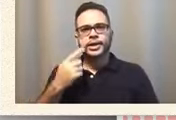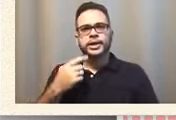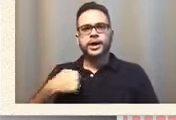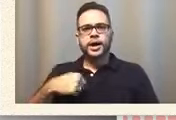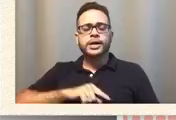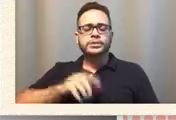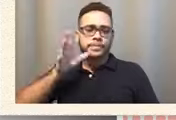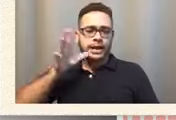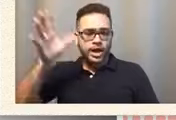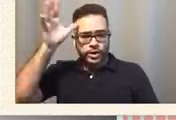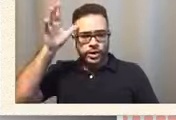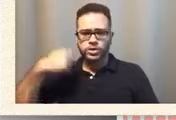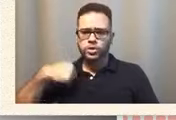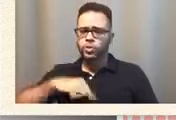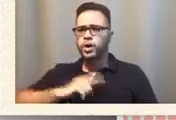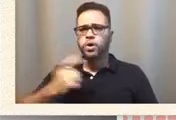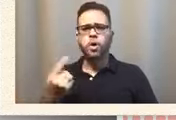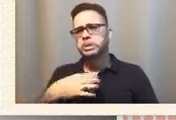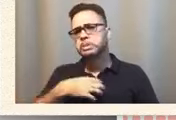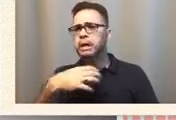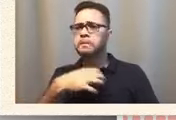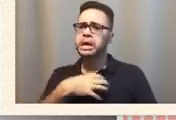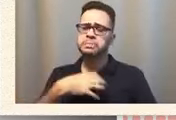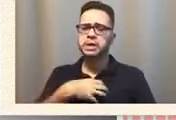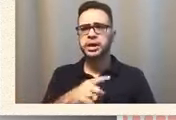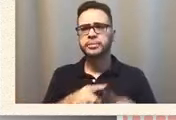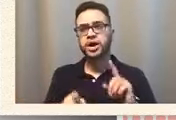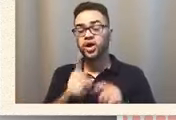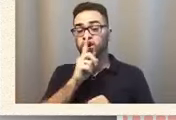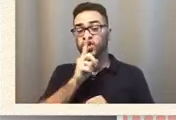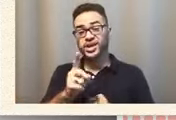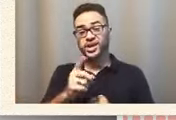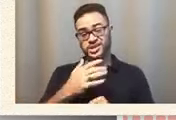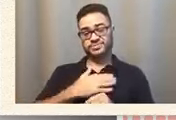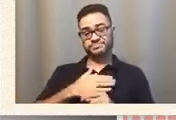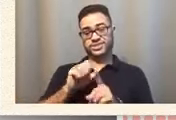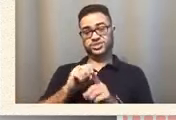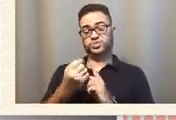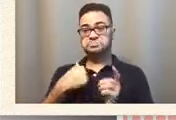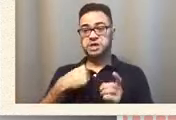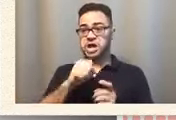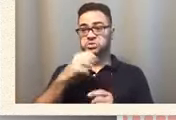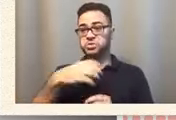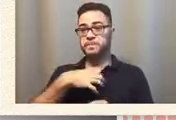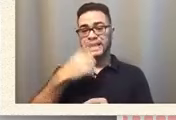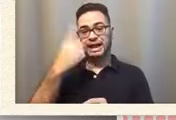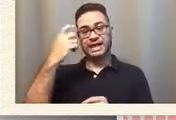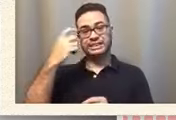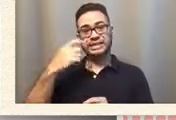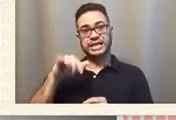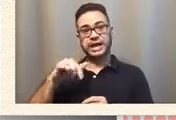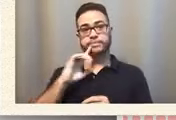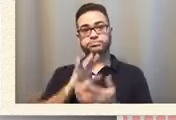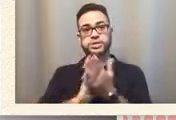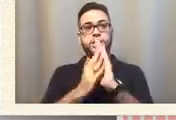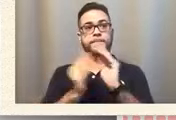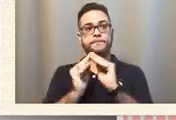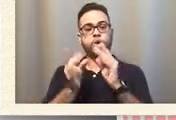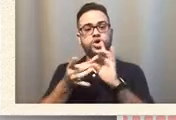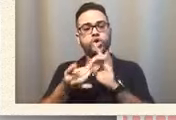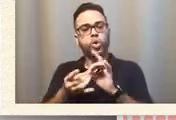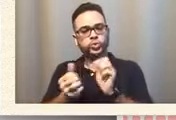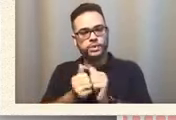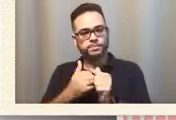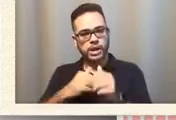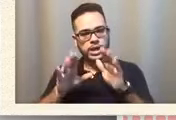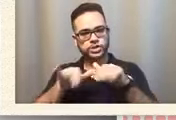complain but in reality in my case i really don't complain i think they brought me closer to my kids because them being